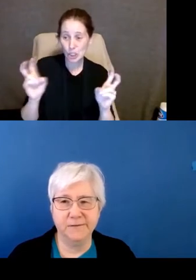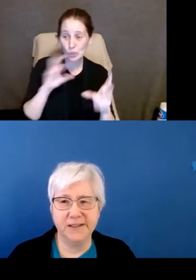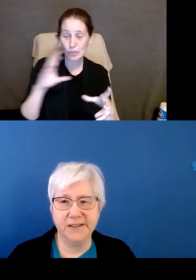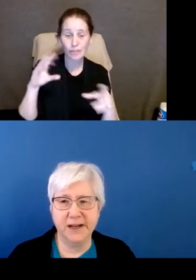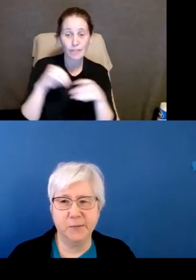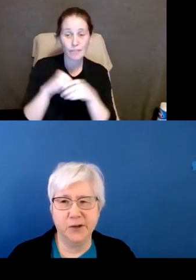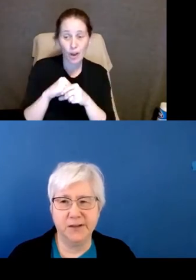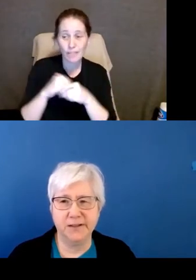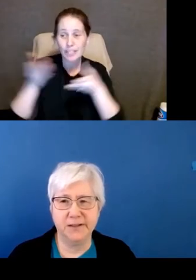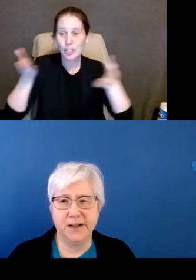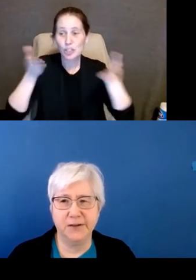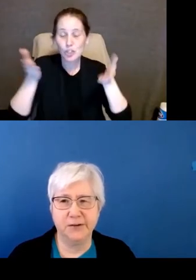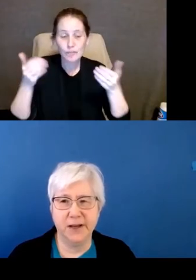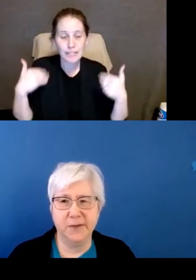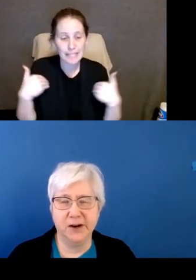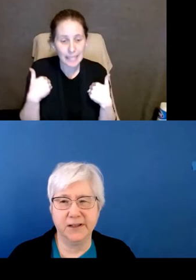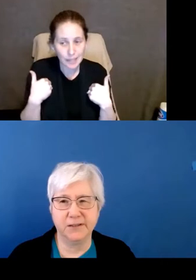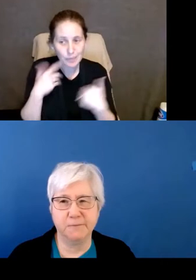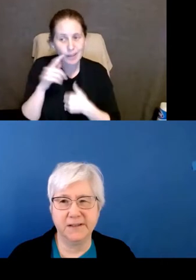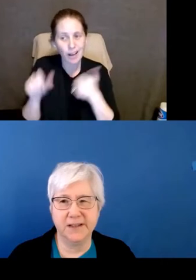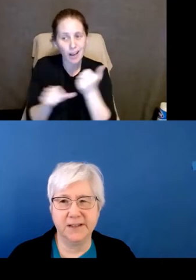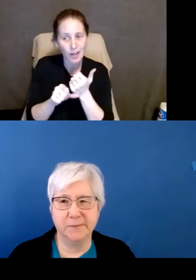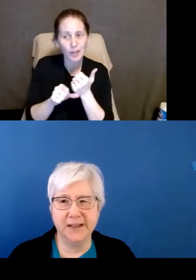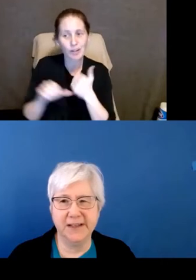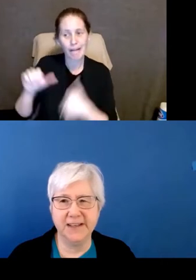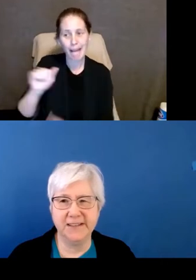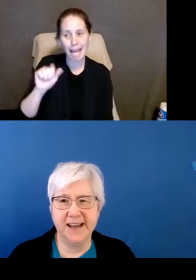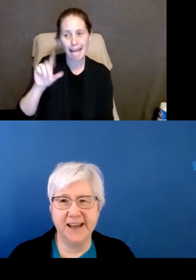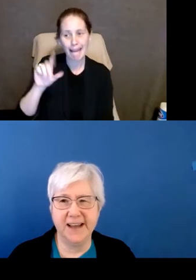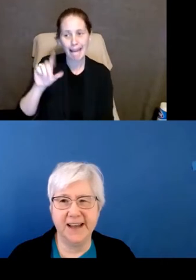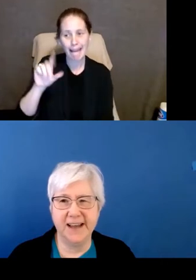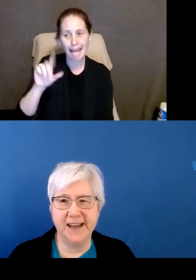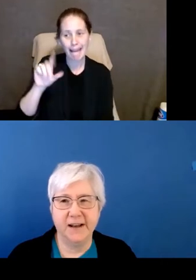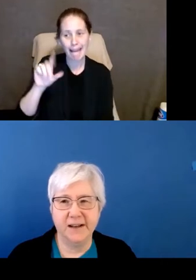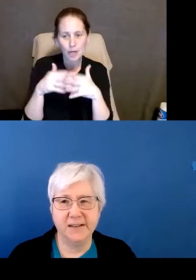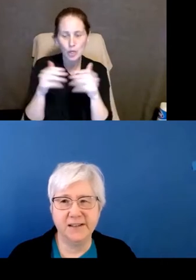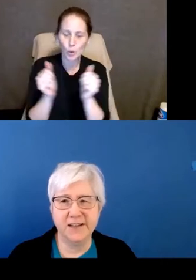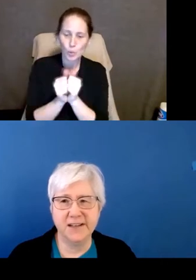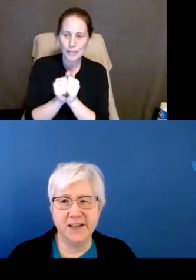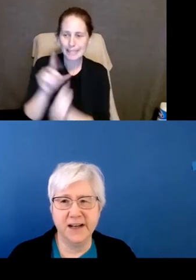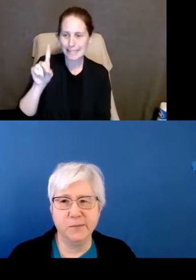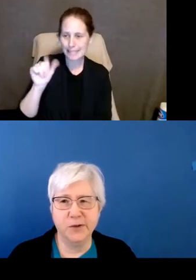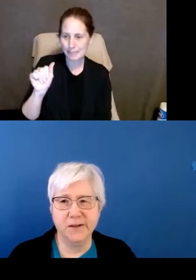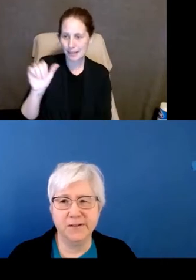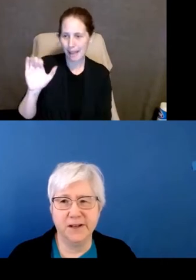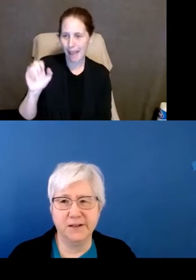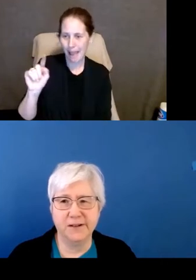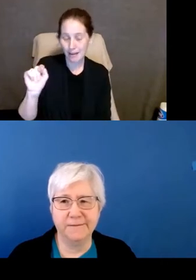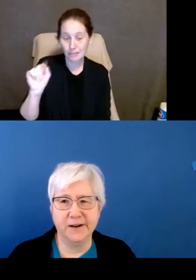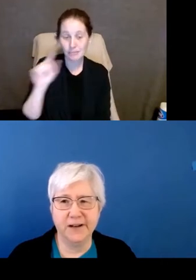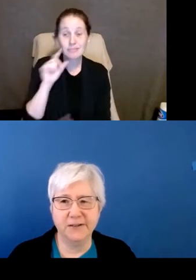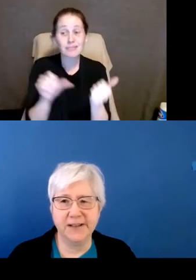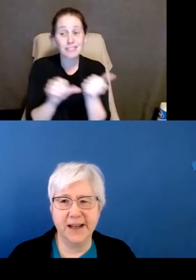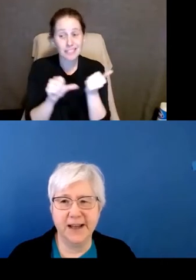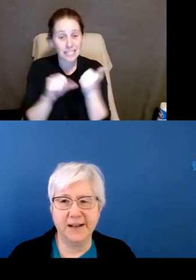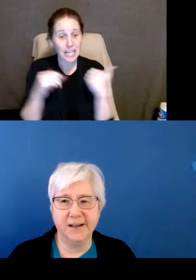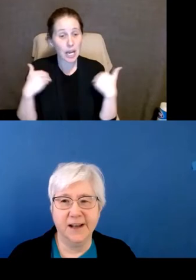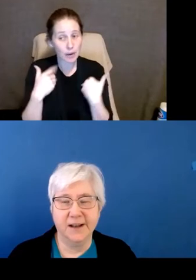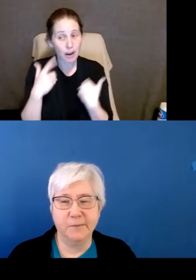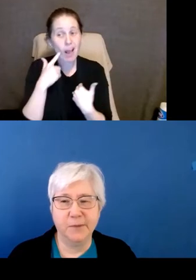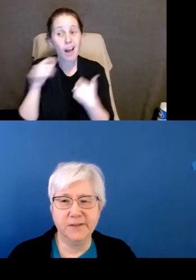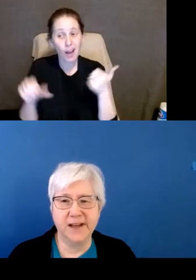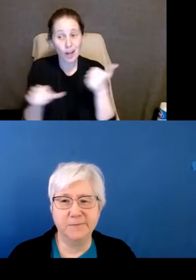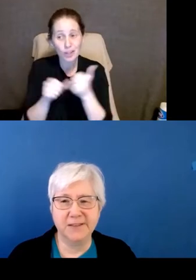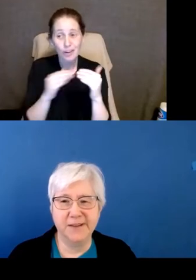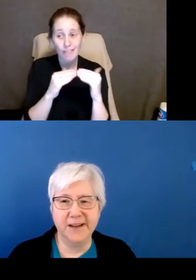service animals under the Americans with Disabilities Act, assistance animals under the Fair Housing Act,